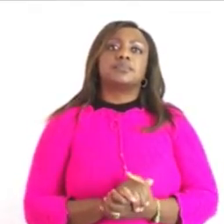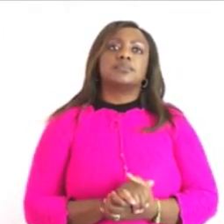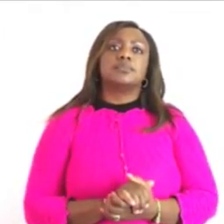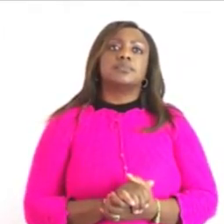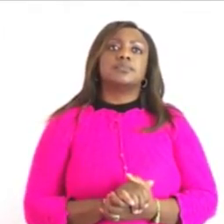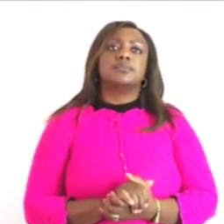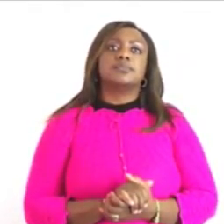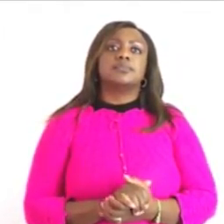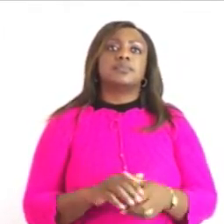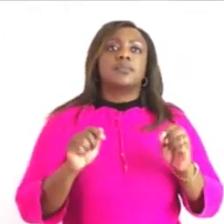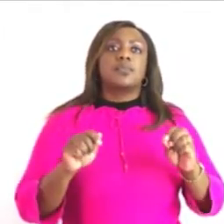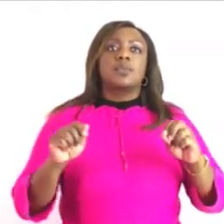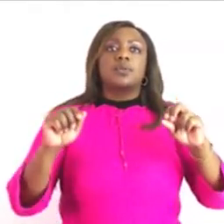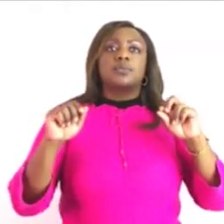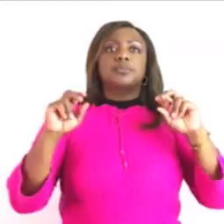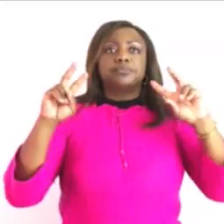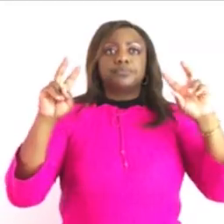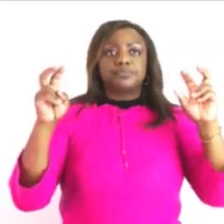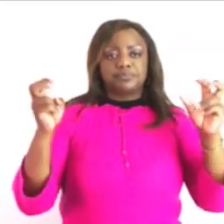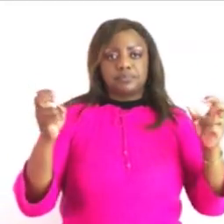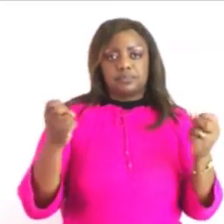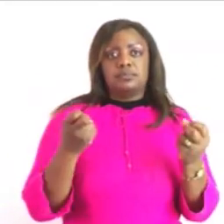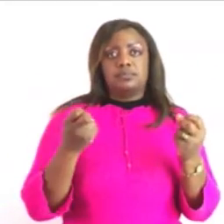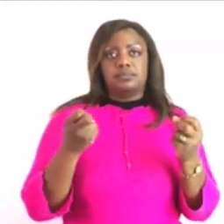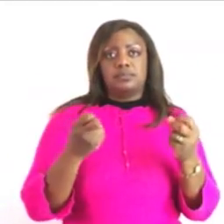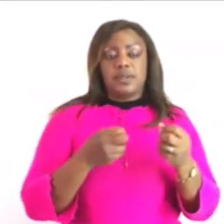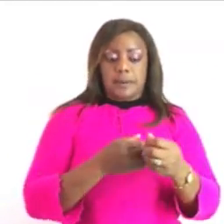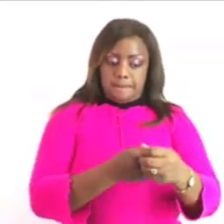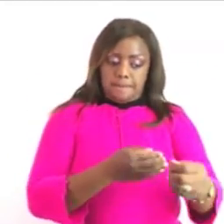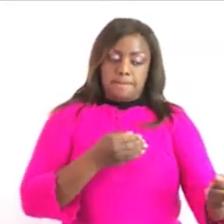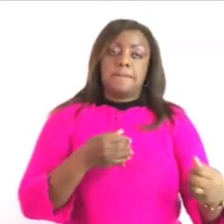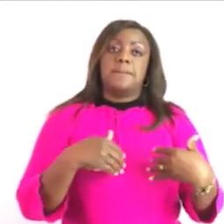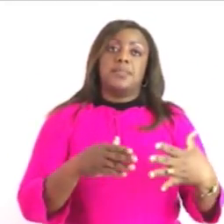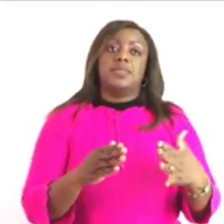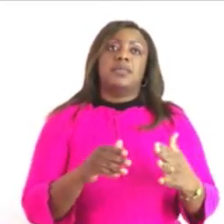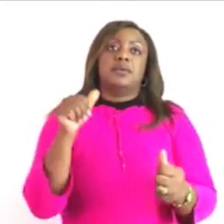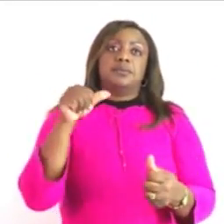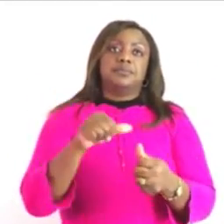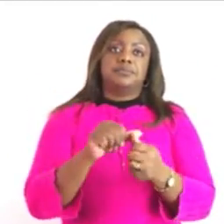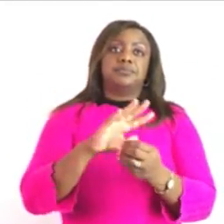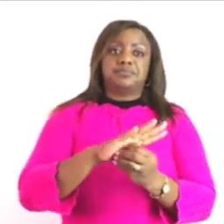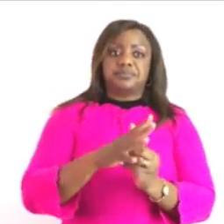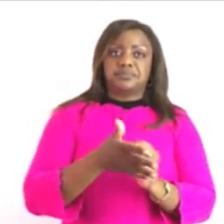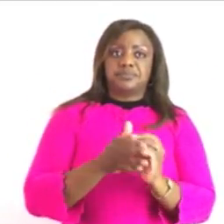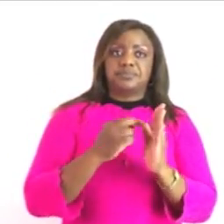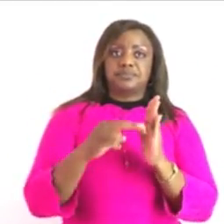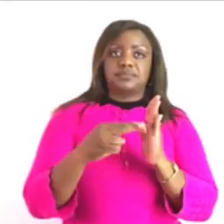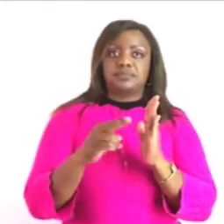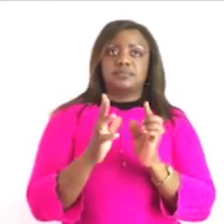um today before we start with our lesson let us remember to sanitize